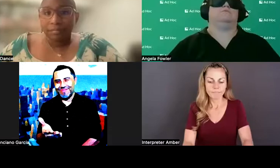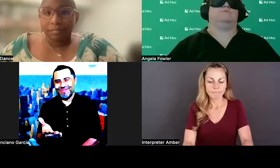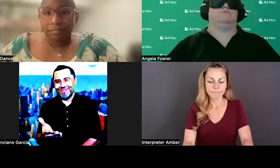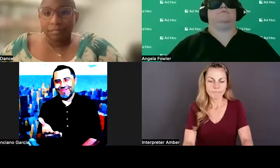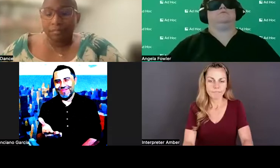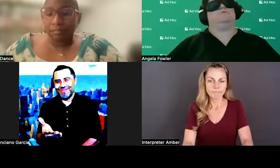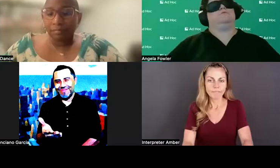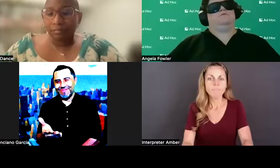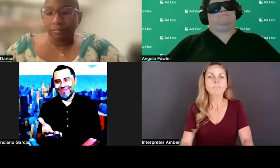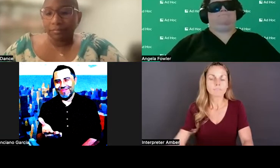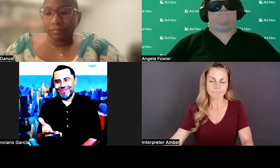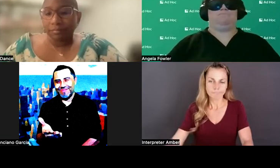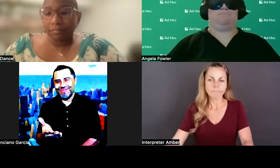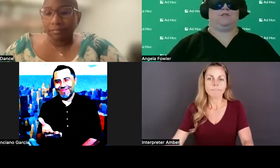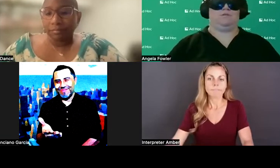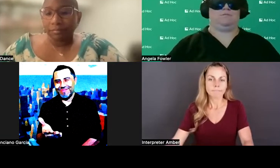Lhey